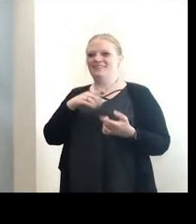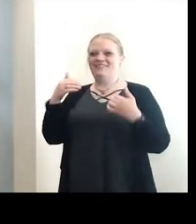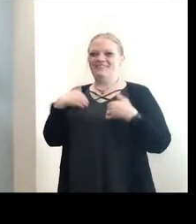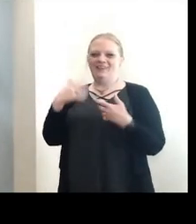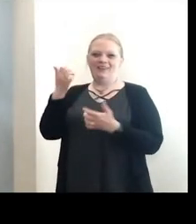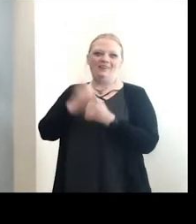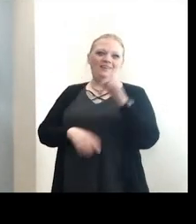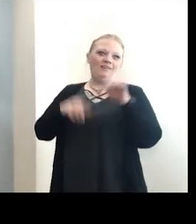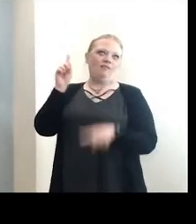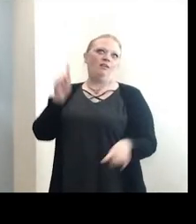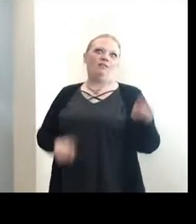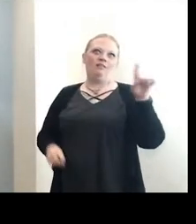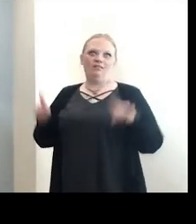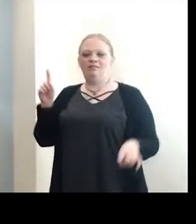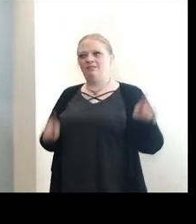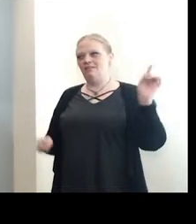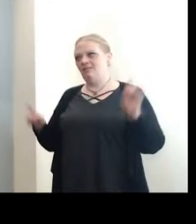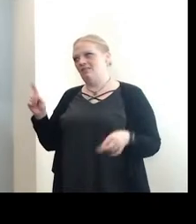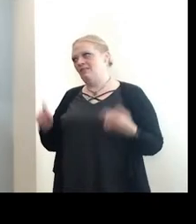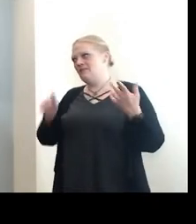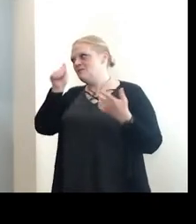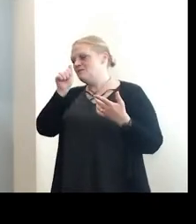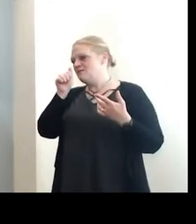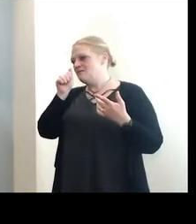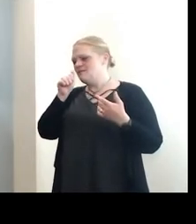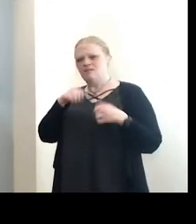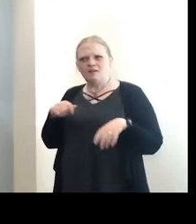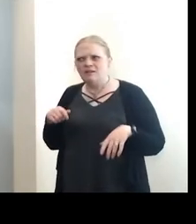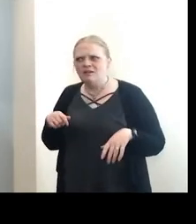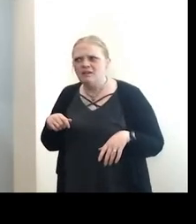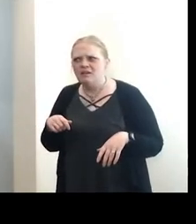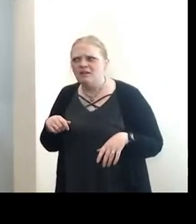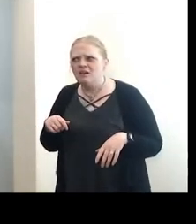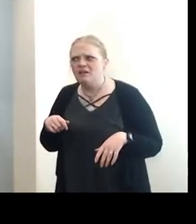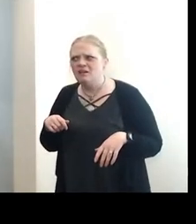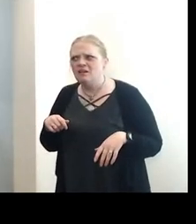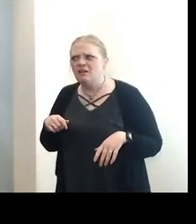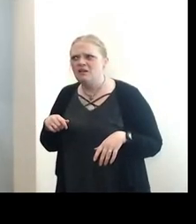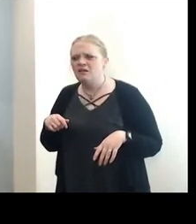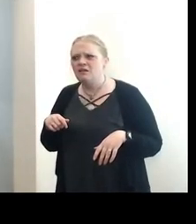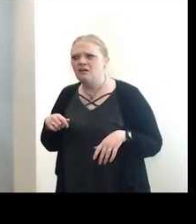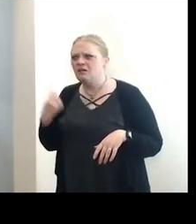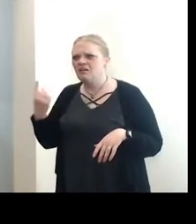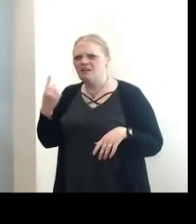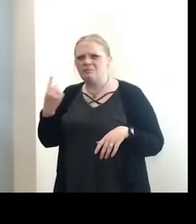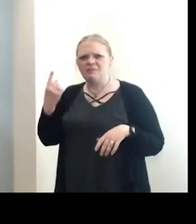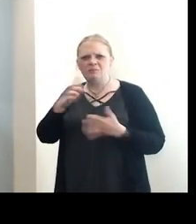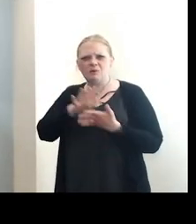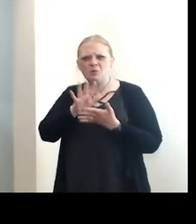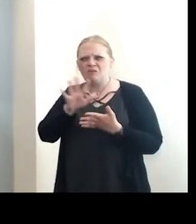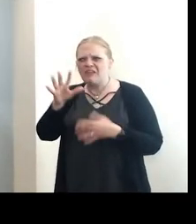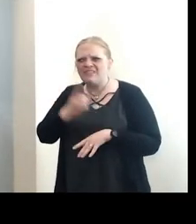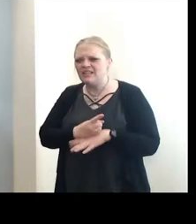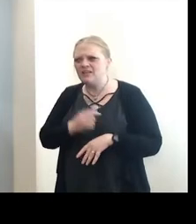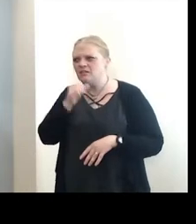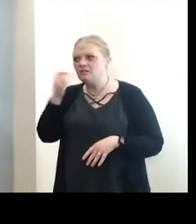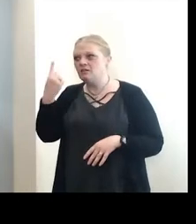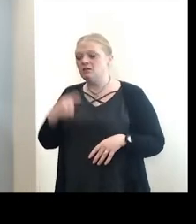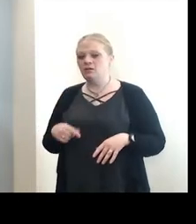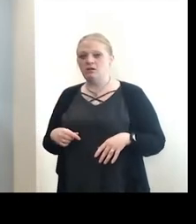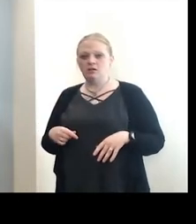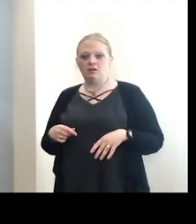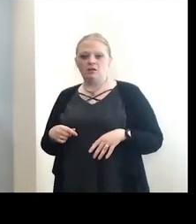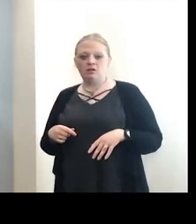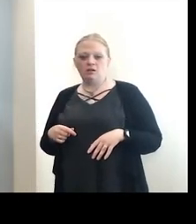variation, we've had private schools five days, we've had pre-K five days, high schools. Do you have any sense